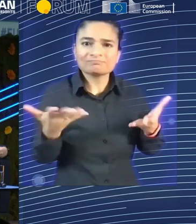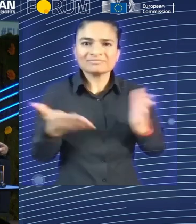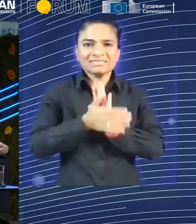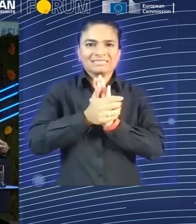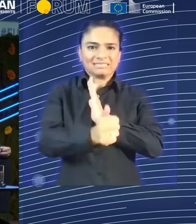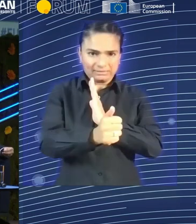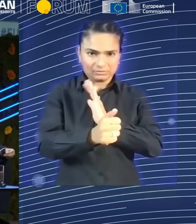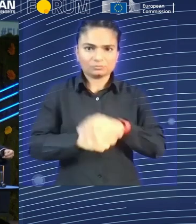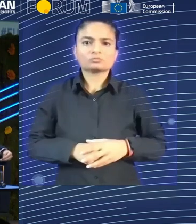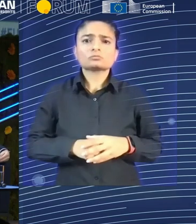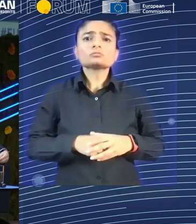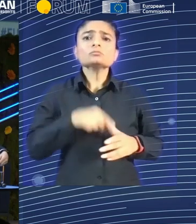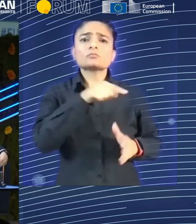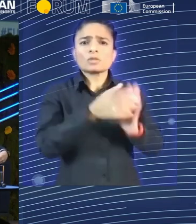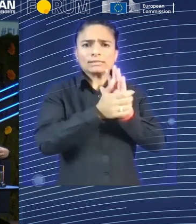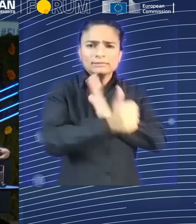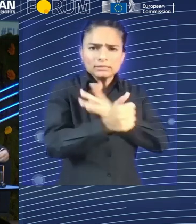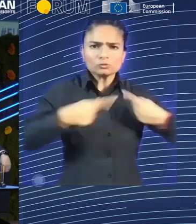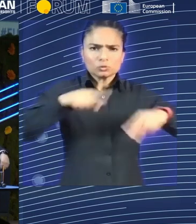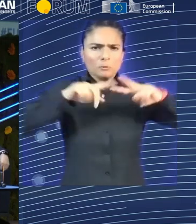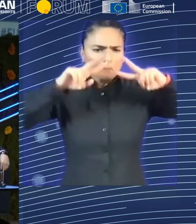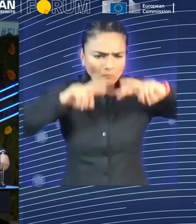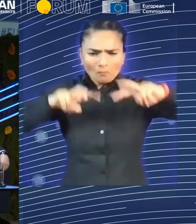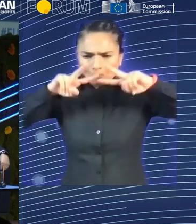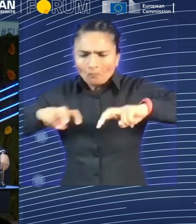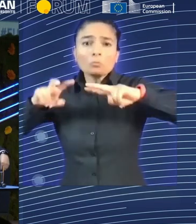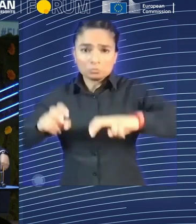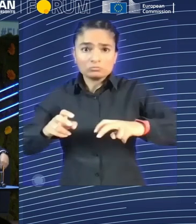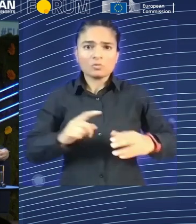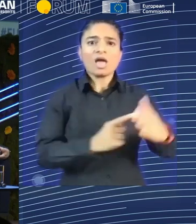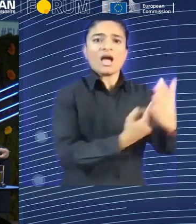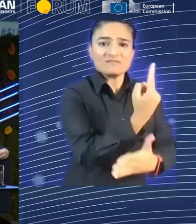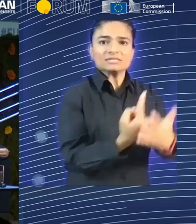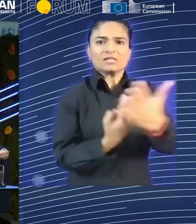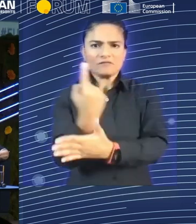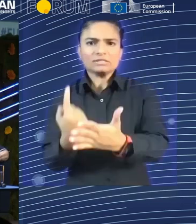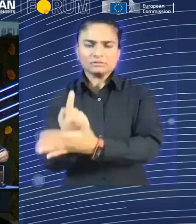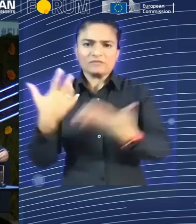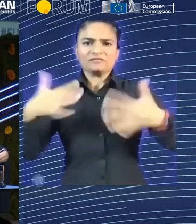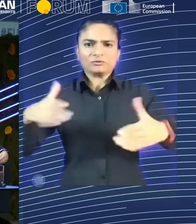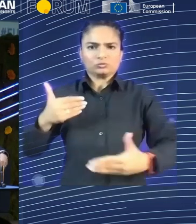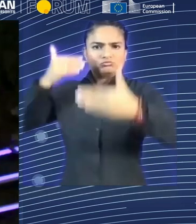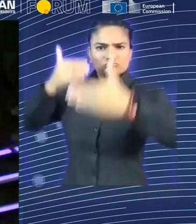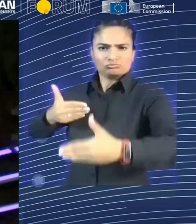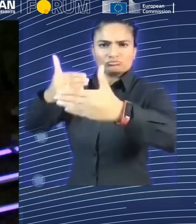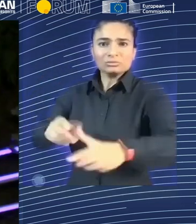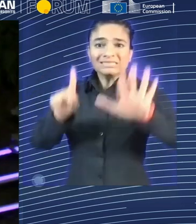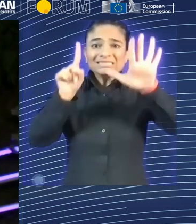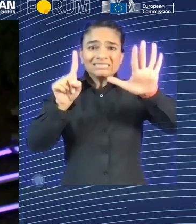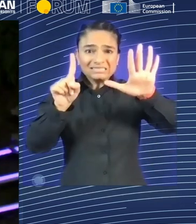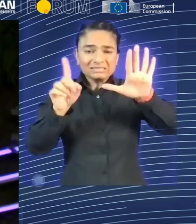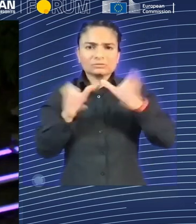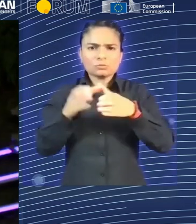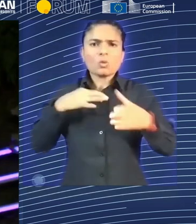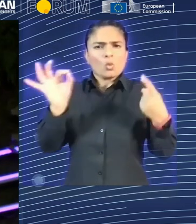times, we ask a question whether it is harder to recruit people than it was five years ago. And each